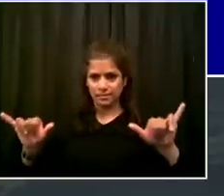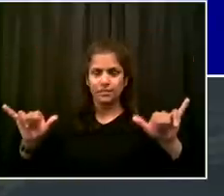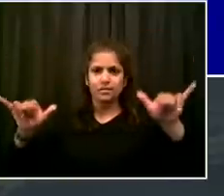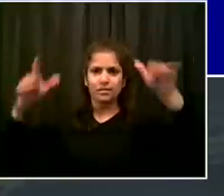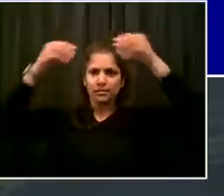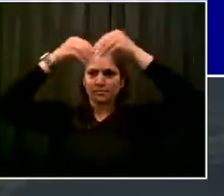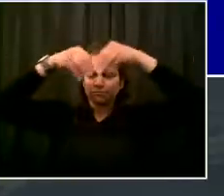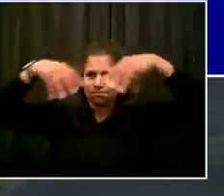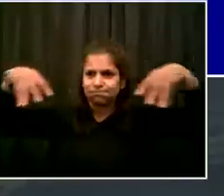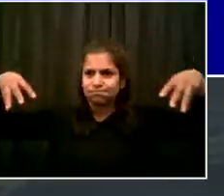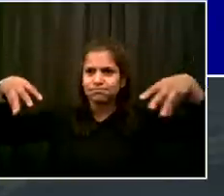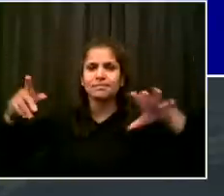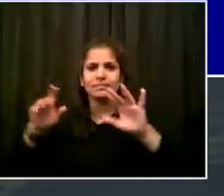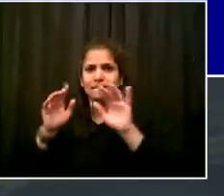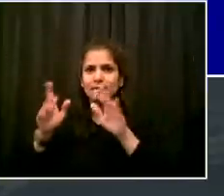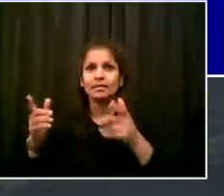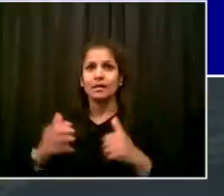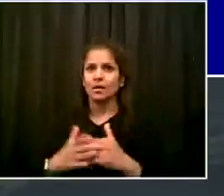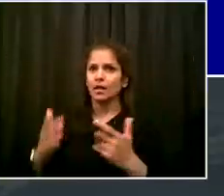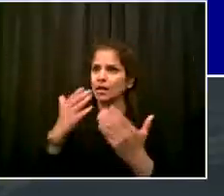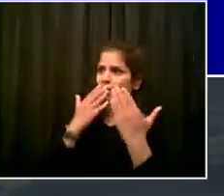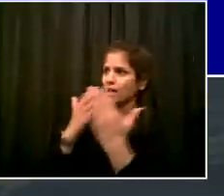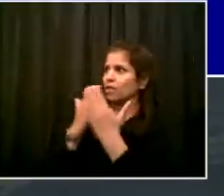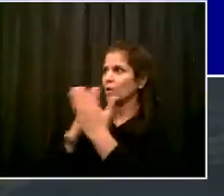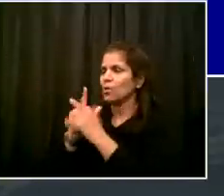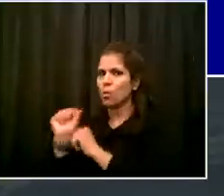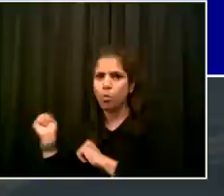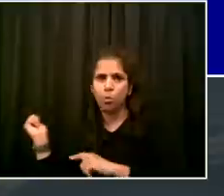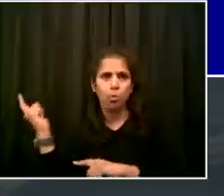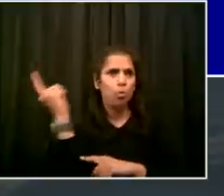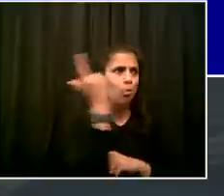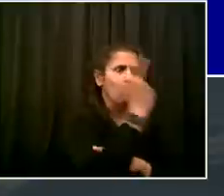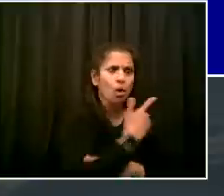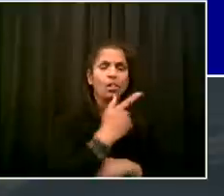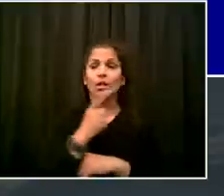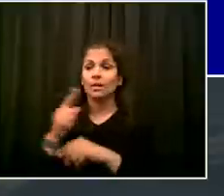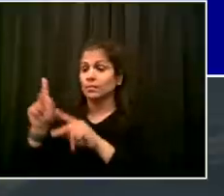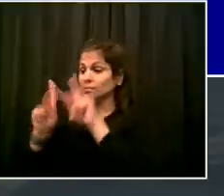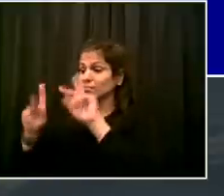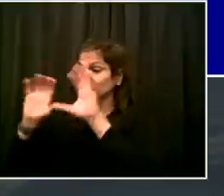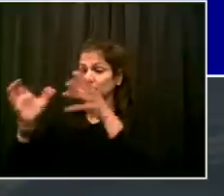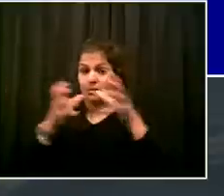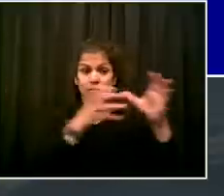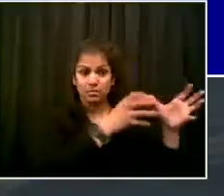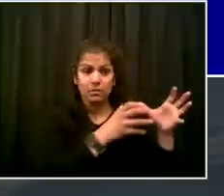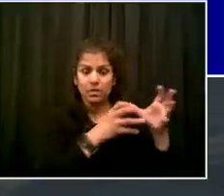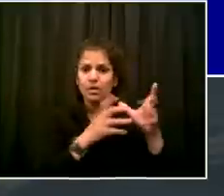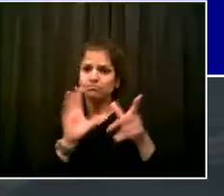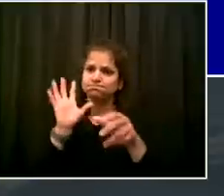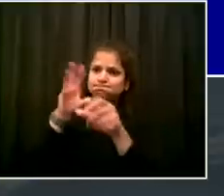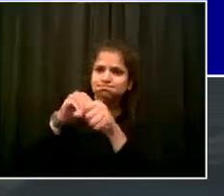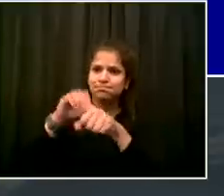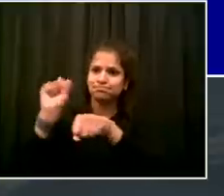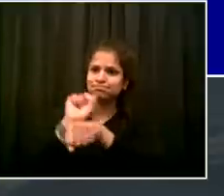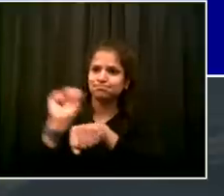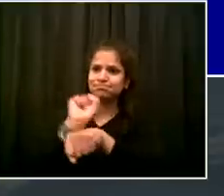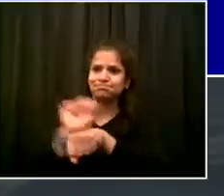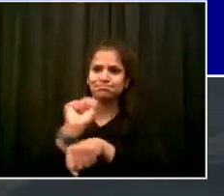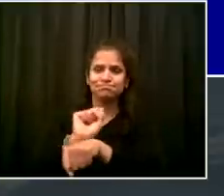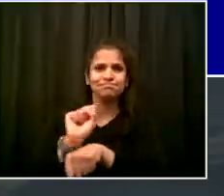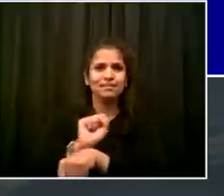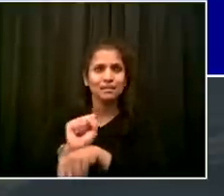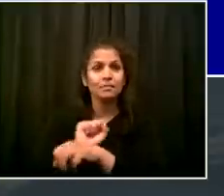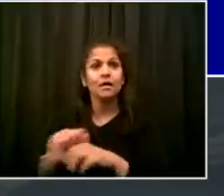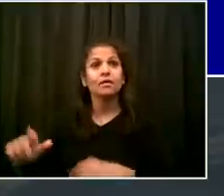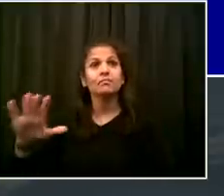or told us where there was a need that needed to be filled or offered a suggestion. But I want to thank our colleagues in the media. We get together every day